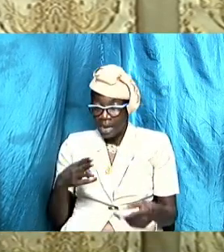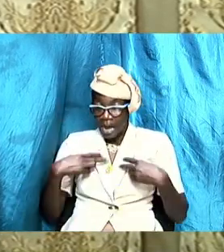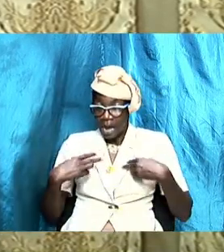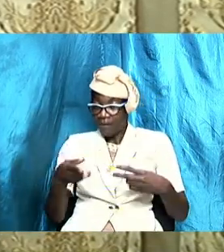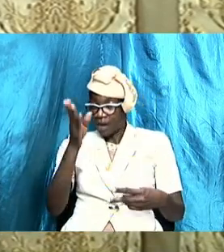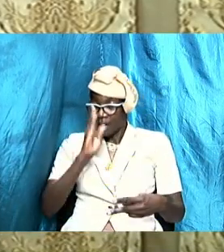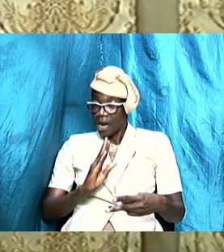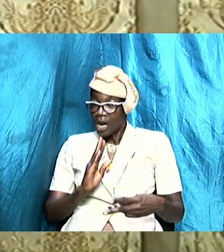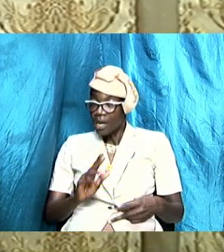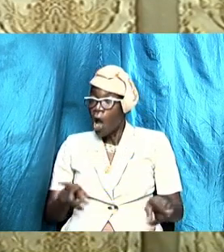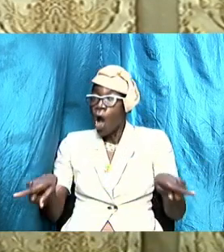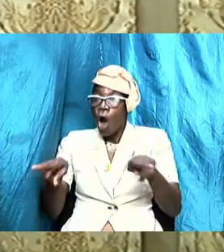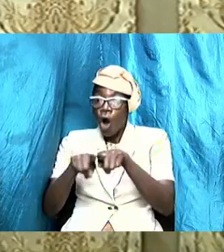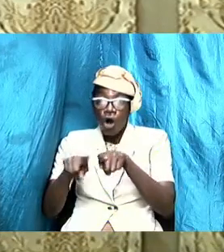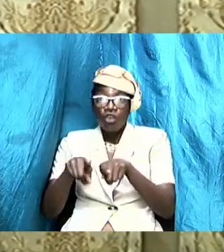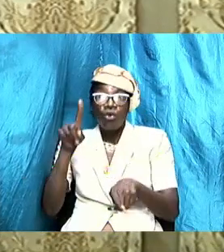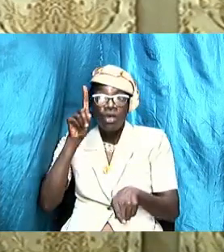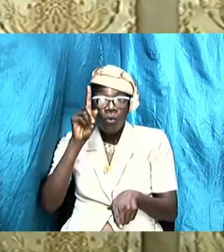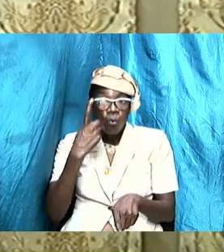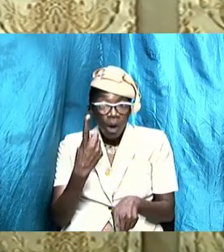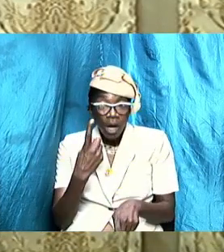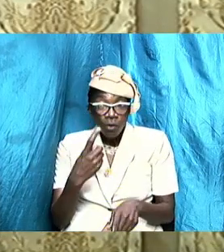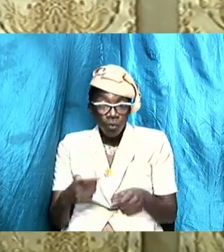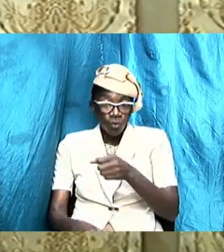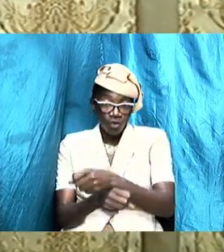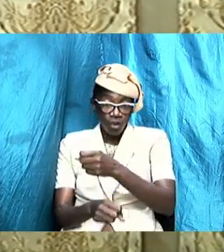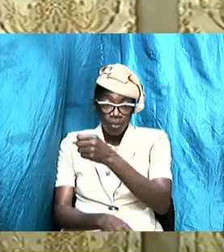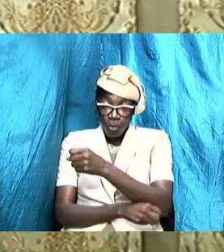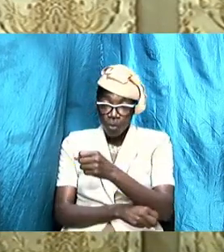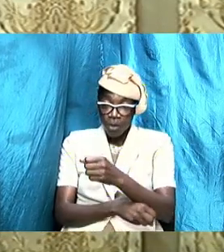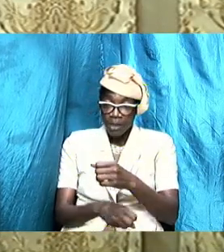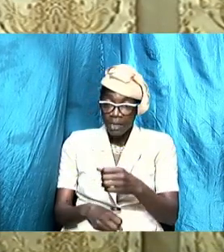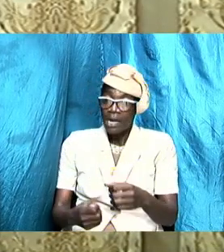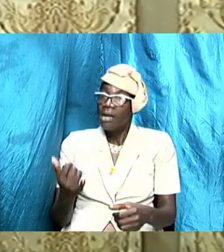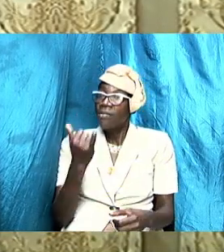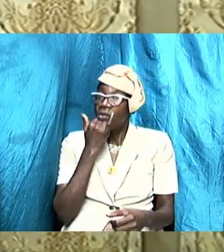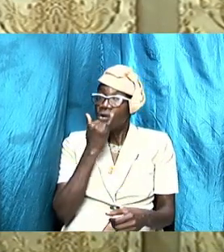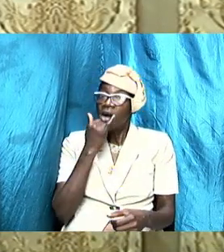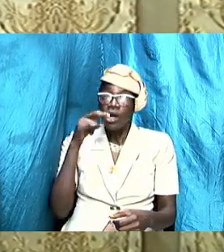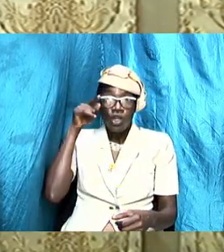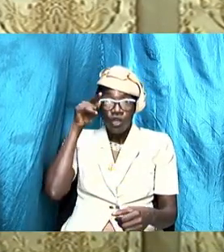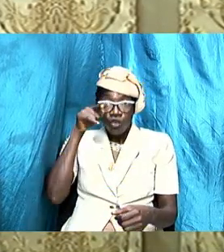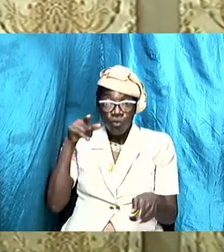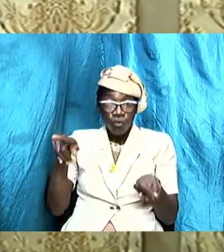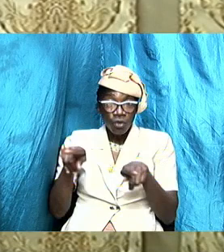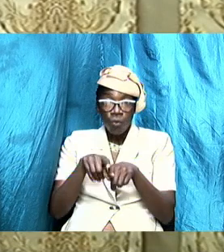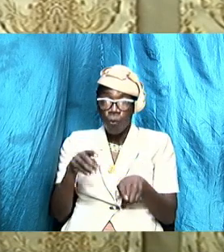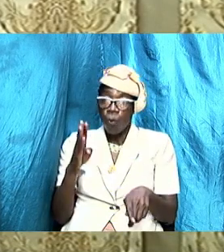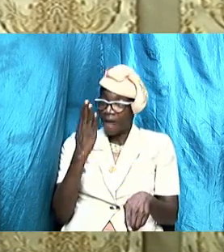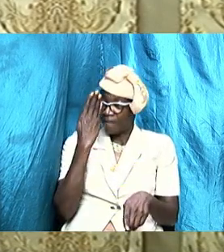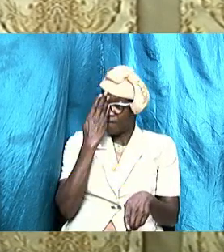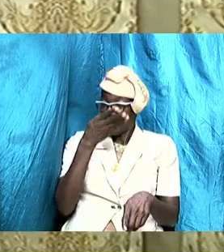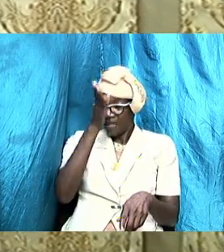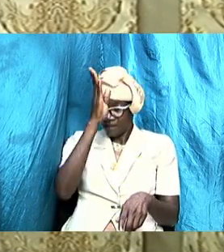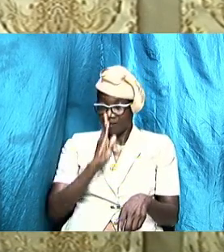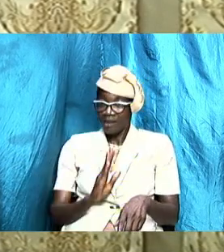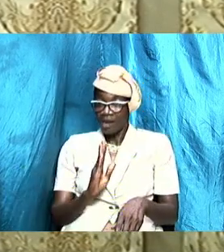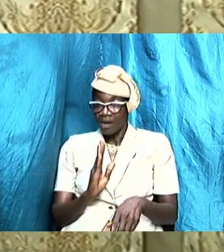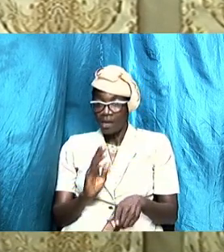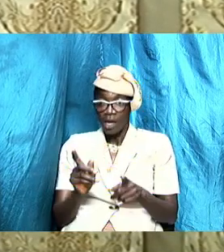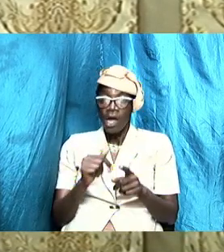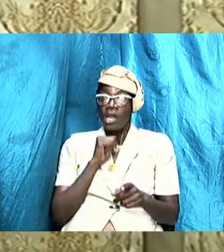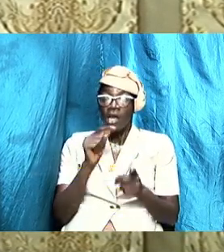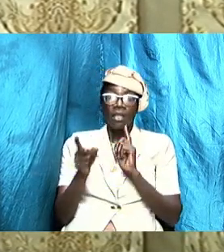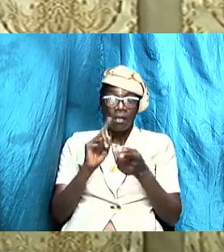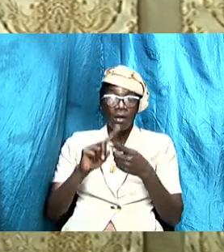that support them in the wrongs that they are doing you gonna face God too and I'm not talking at the judgment